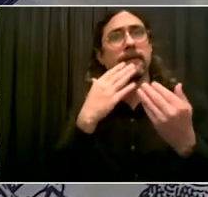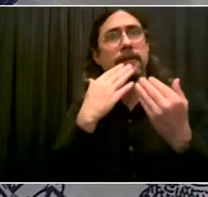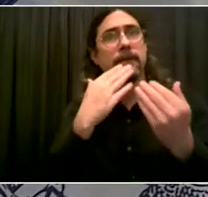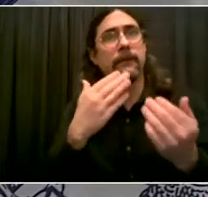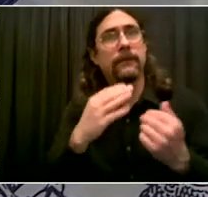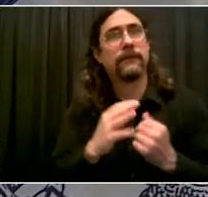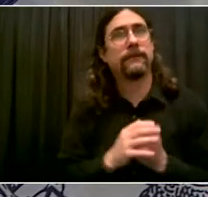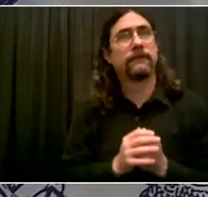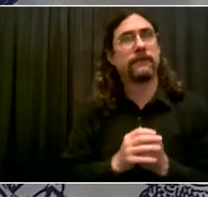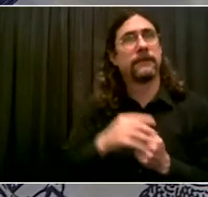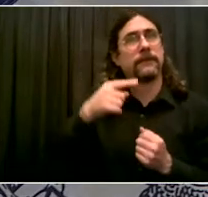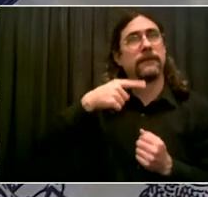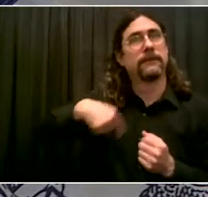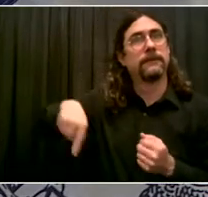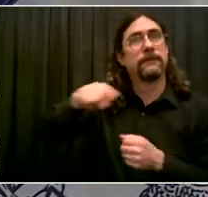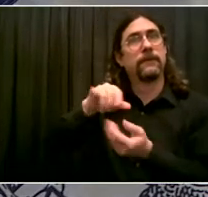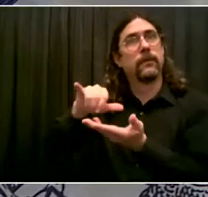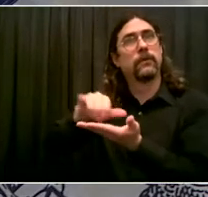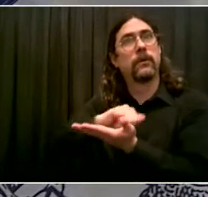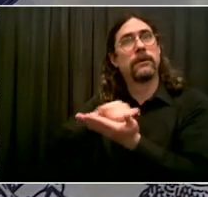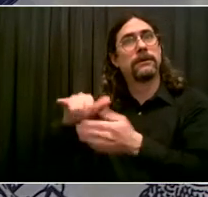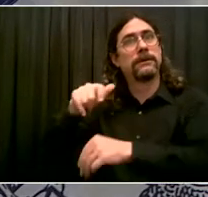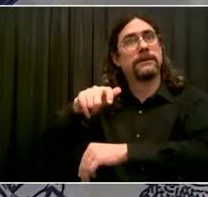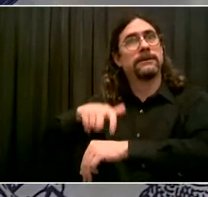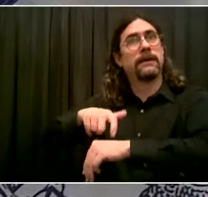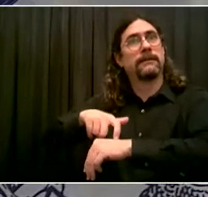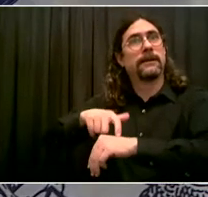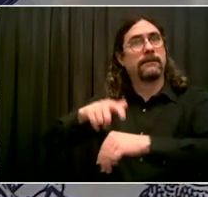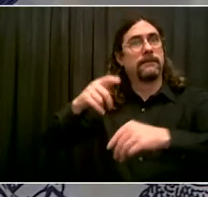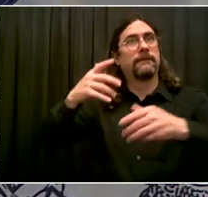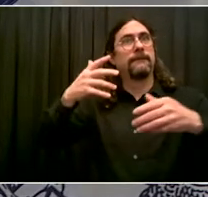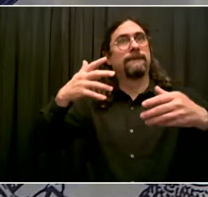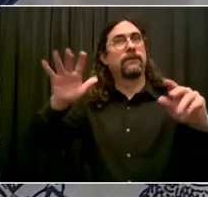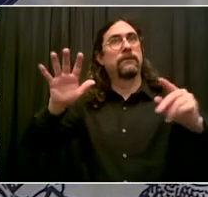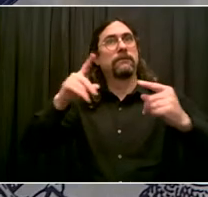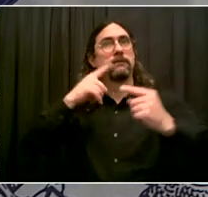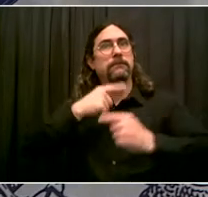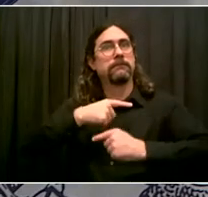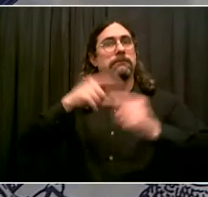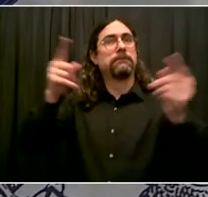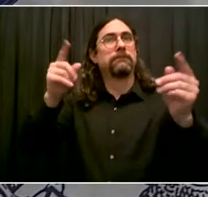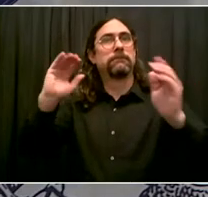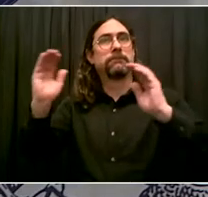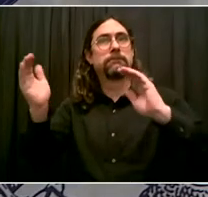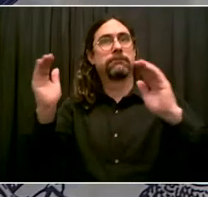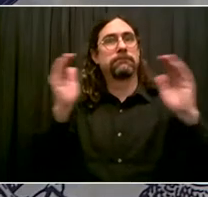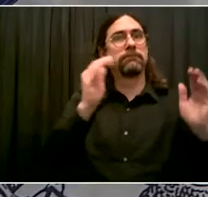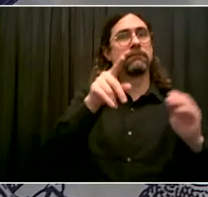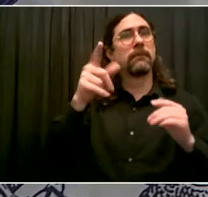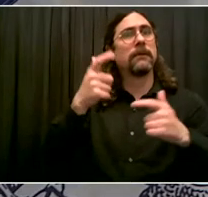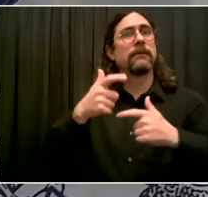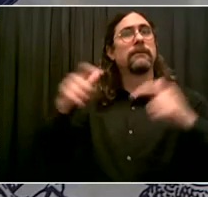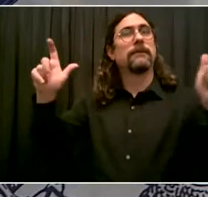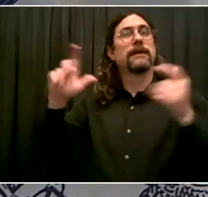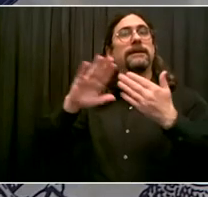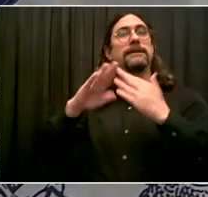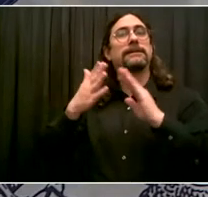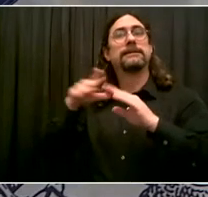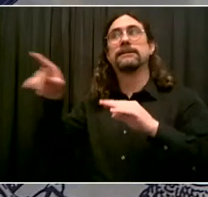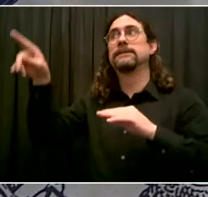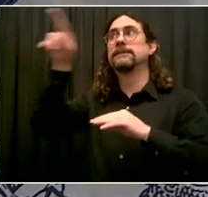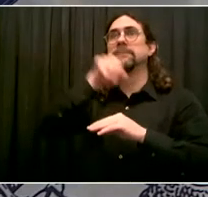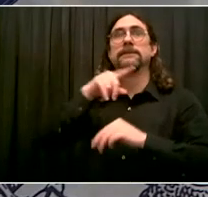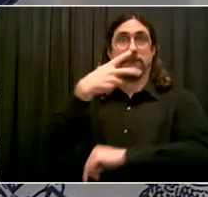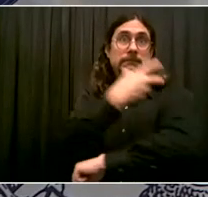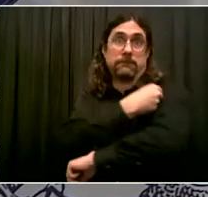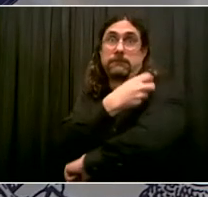York City. And I'm sort of worried that people are letting their guard down. I'm curious, are you worried that people are letting their guard